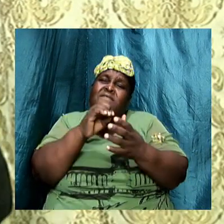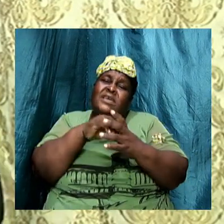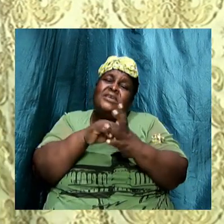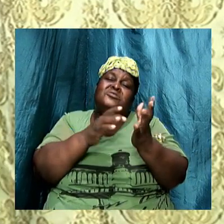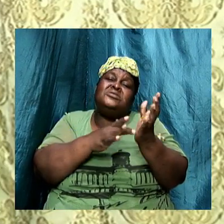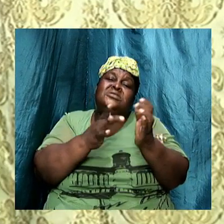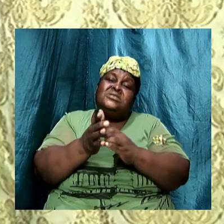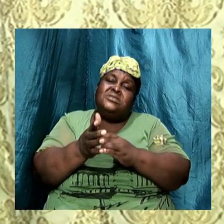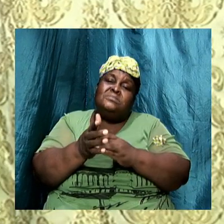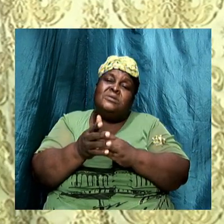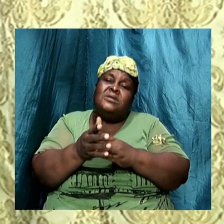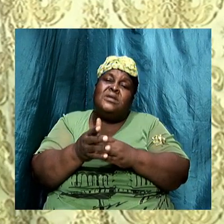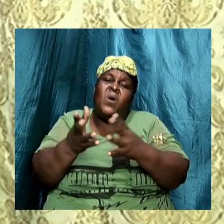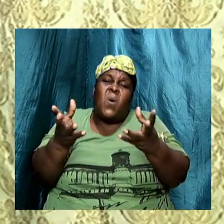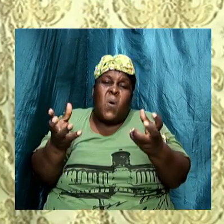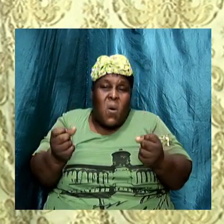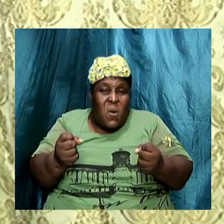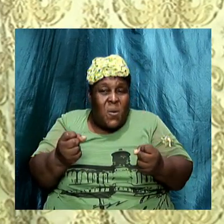heaven